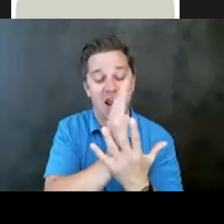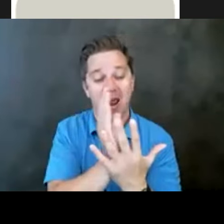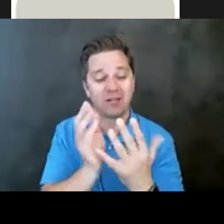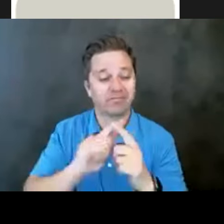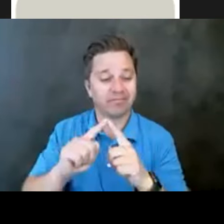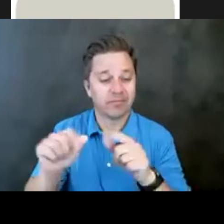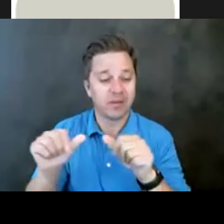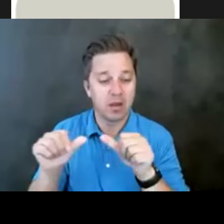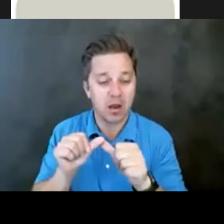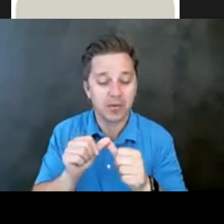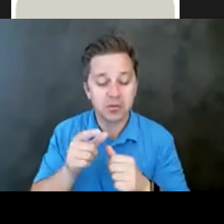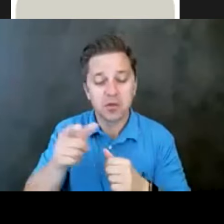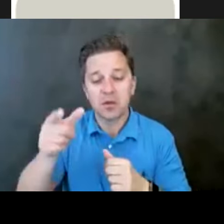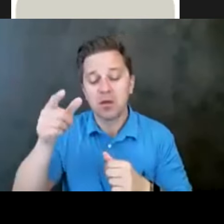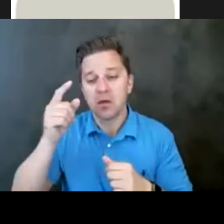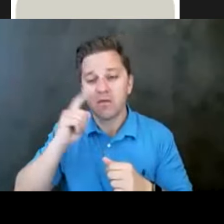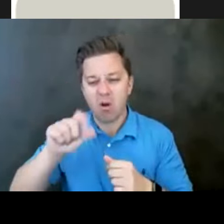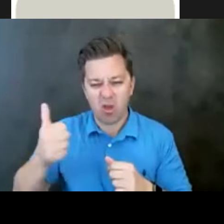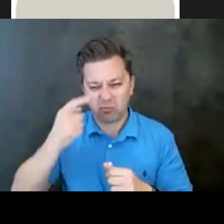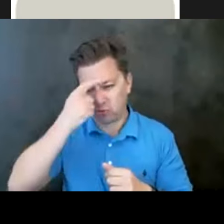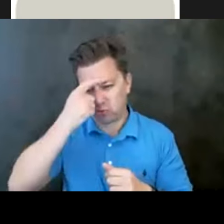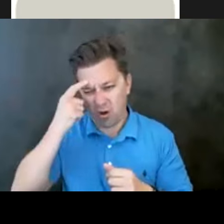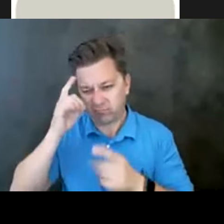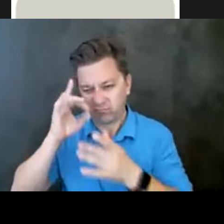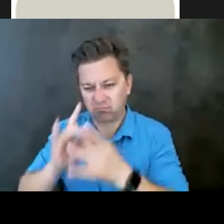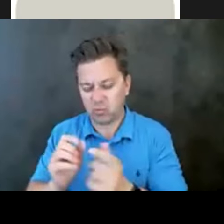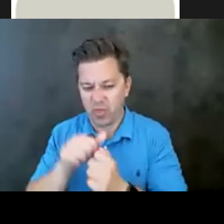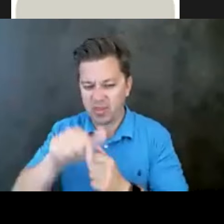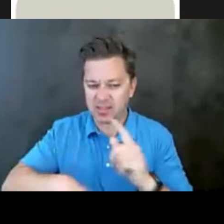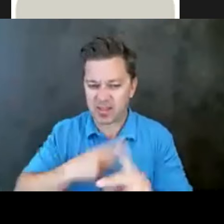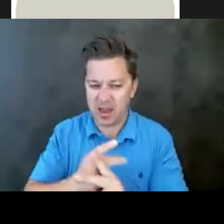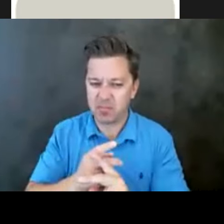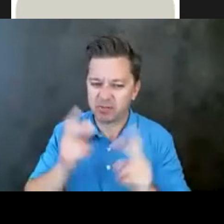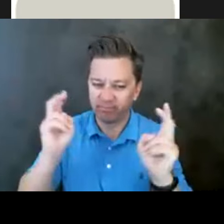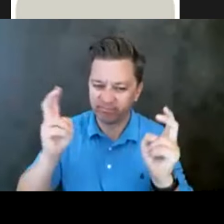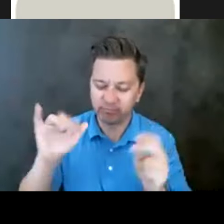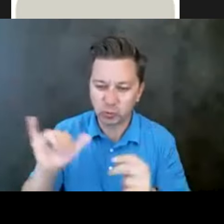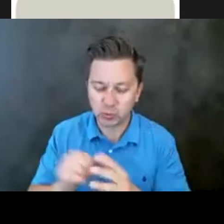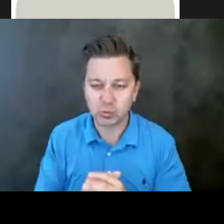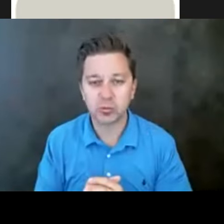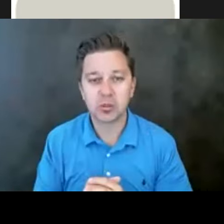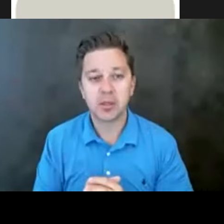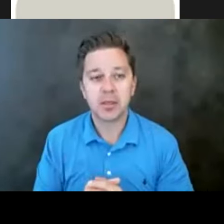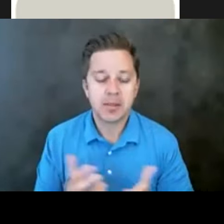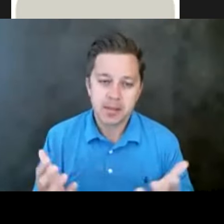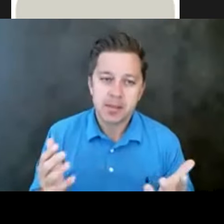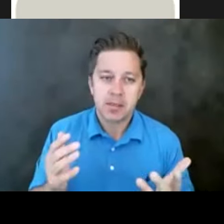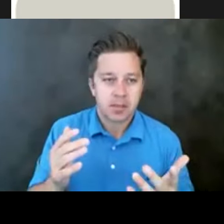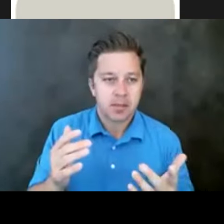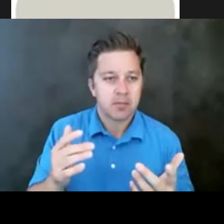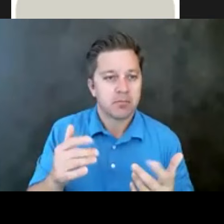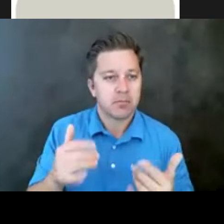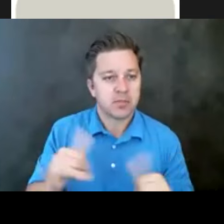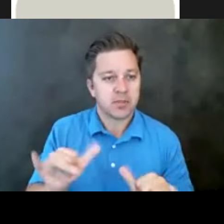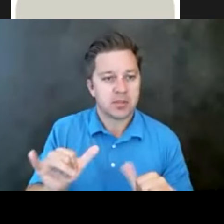kind of subsequent trauma that's associated with these conversations. But ultimately, it's an important conversation to have